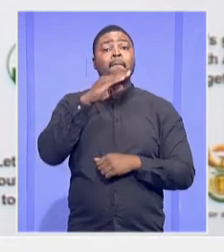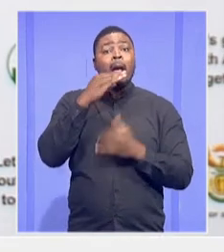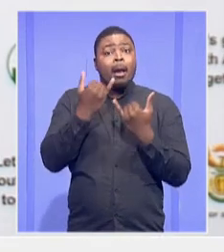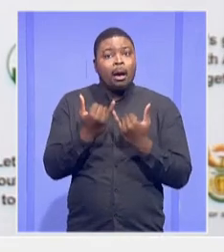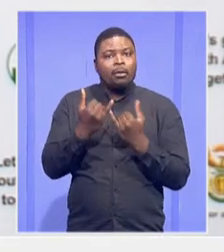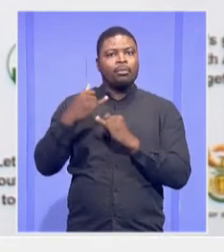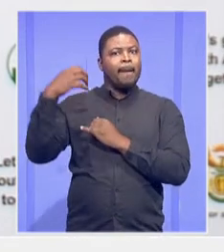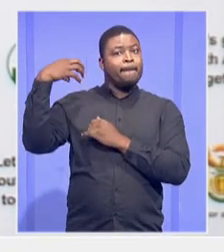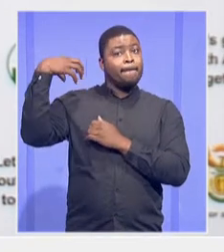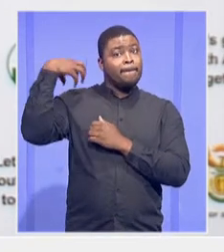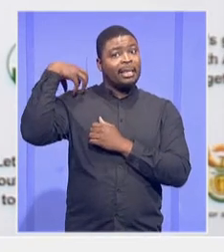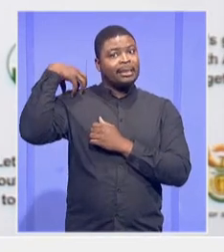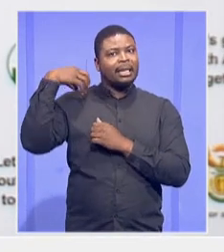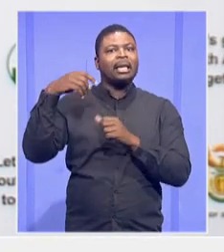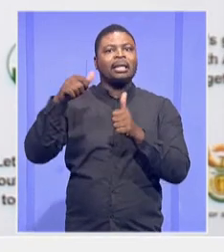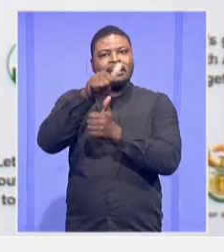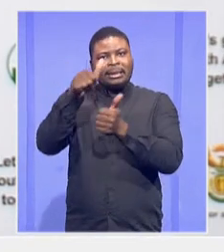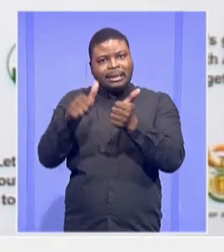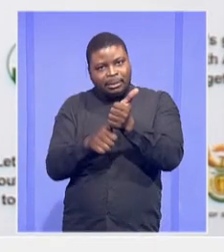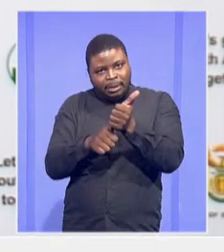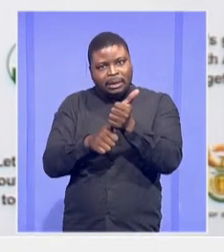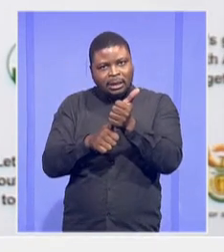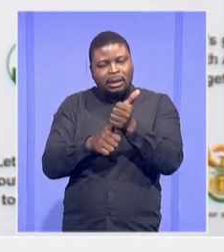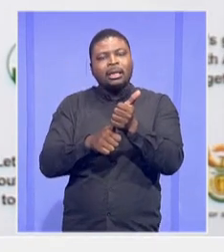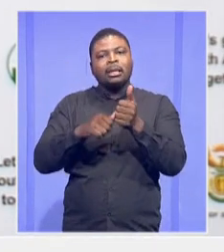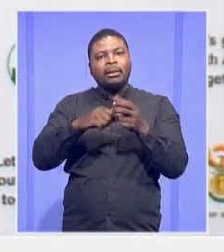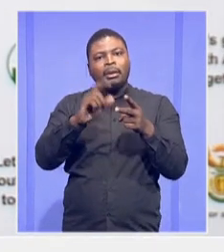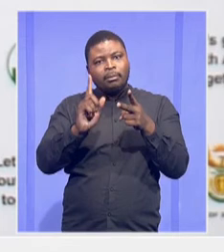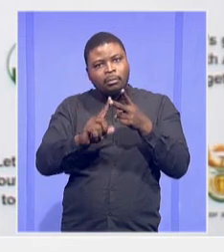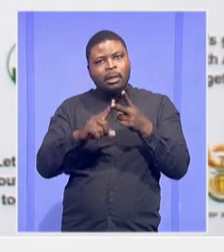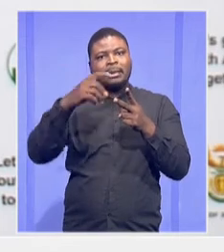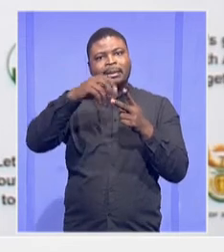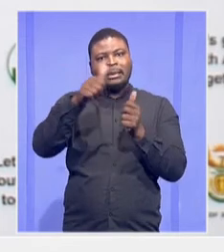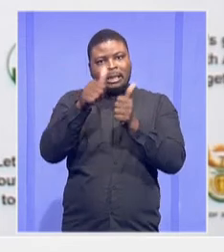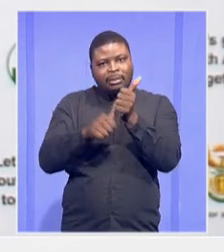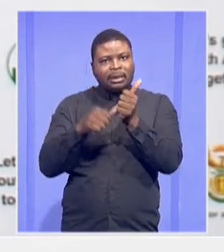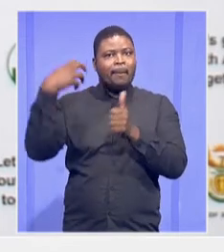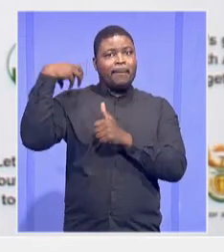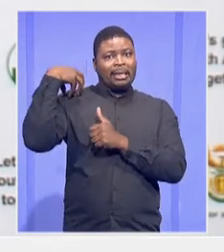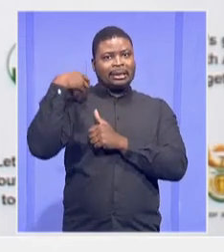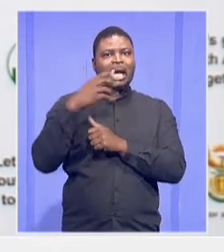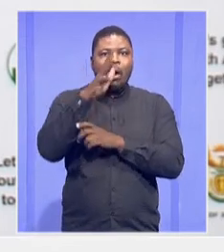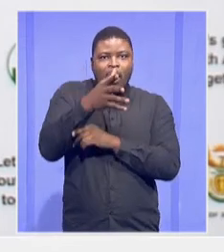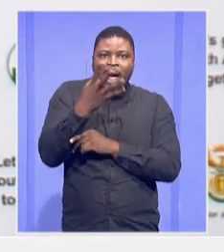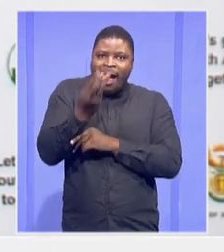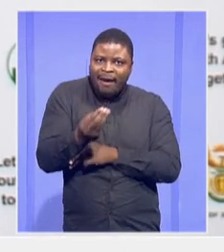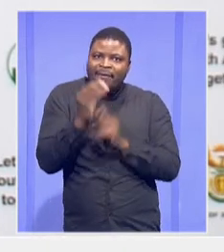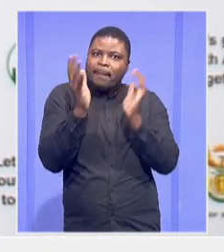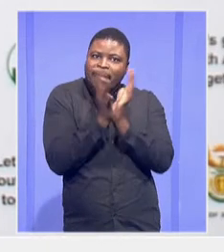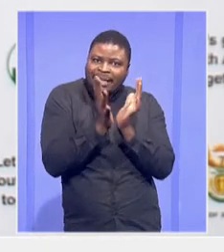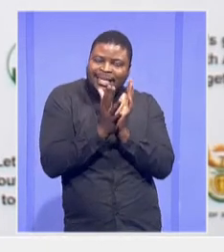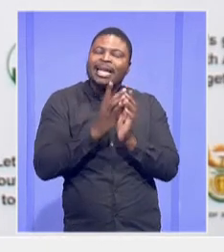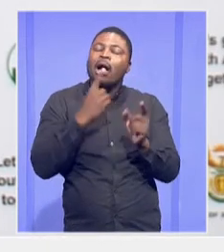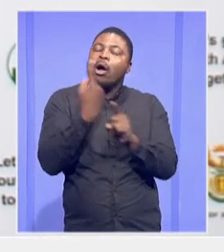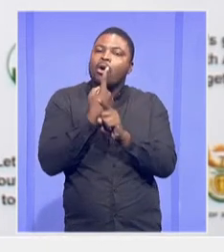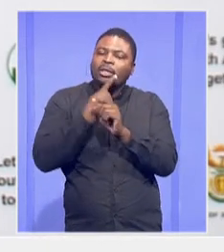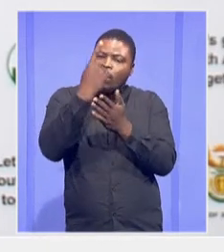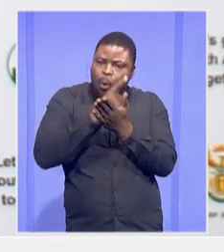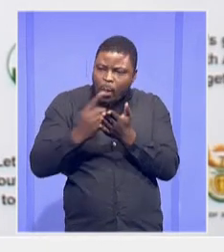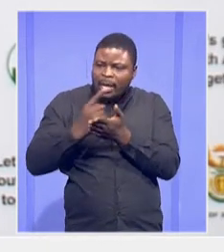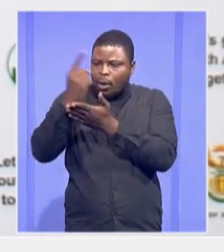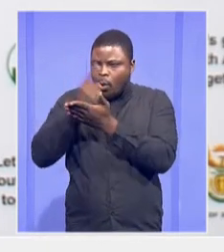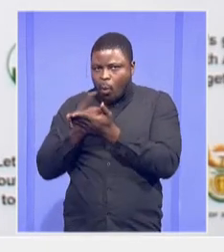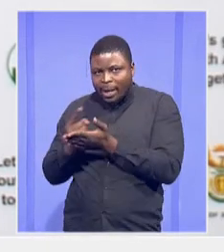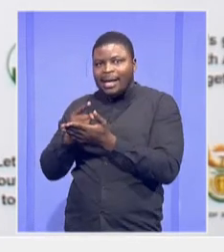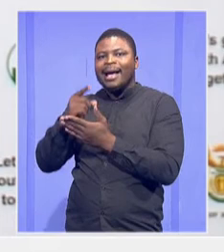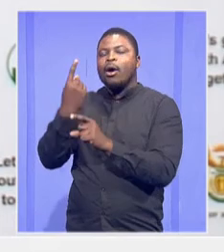infrastructure meetings every week, every Friday. And I'll show you the evidence of